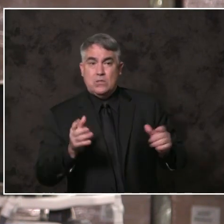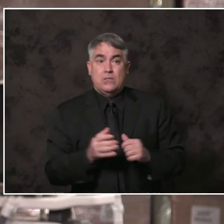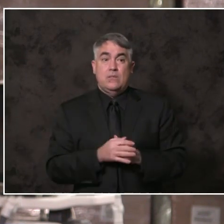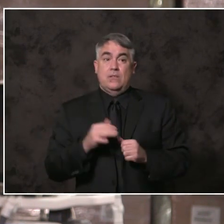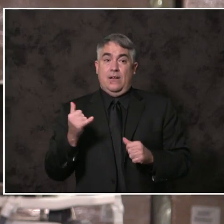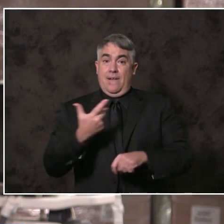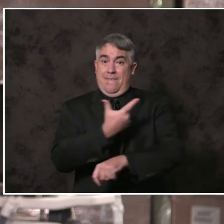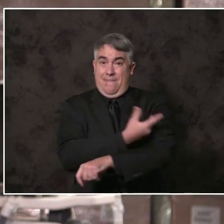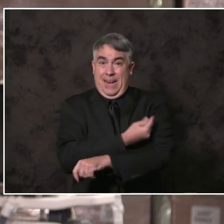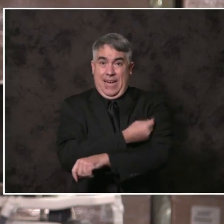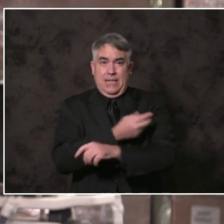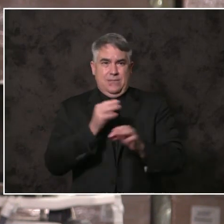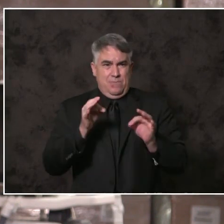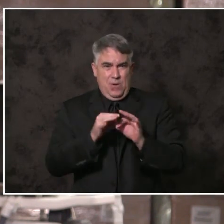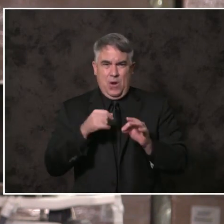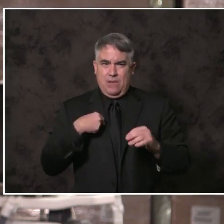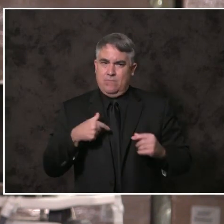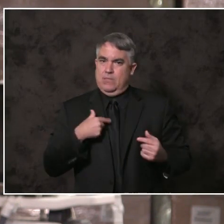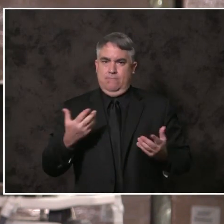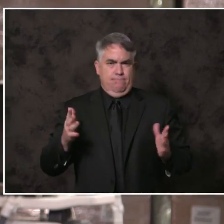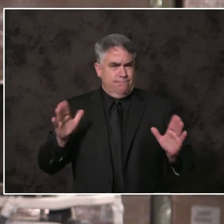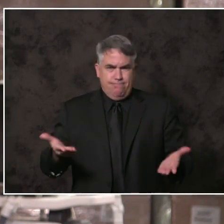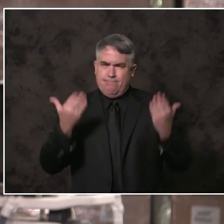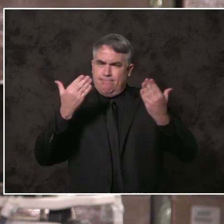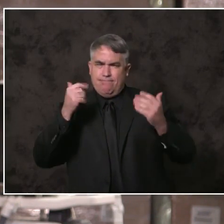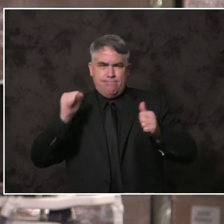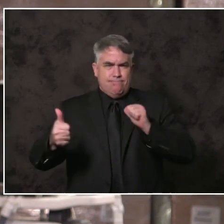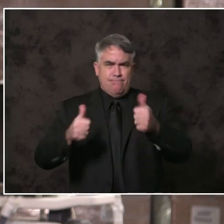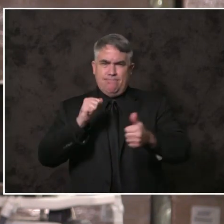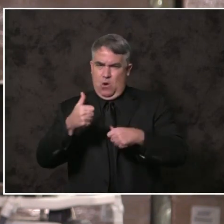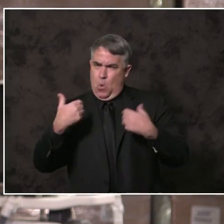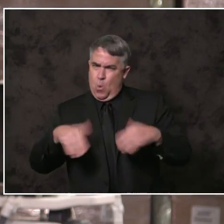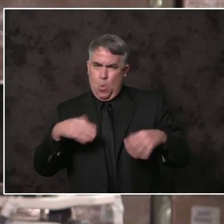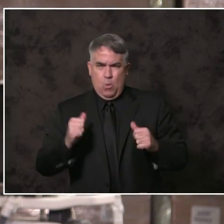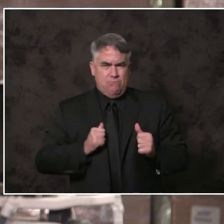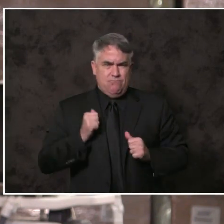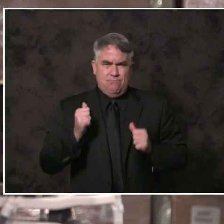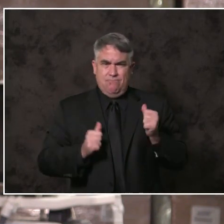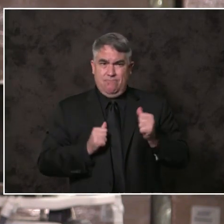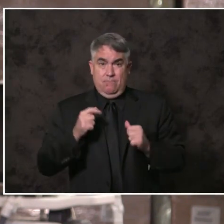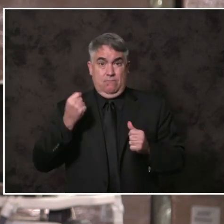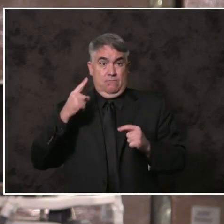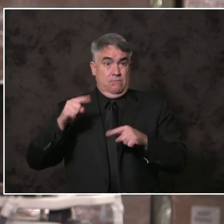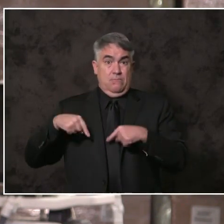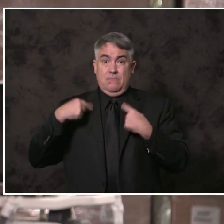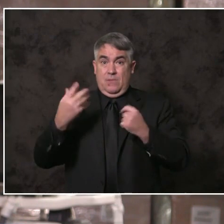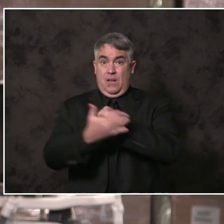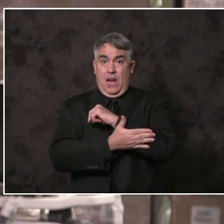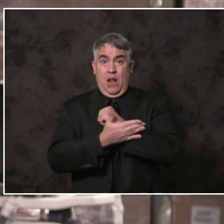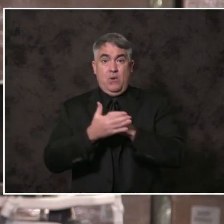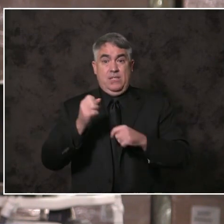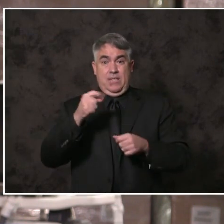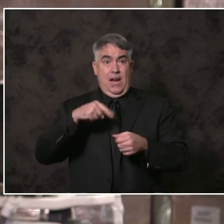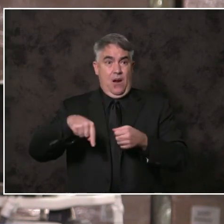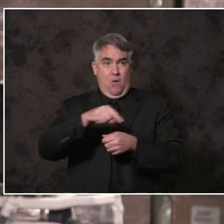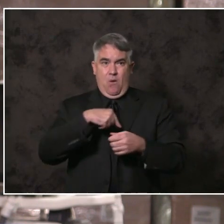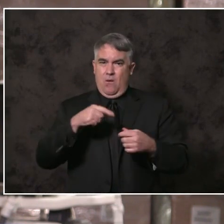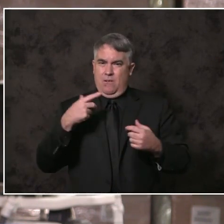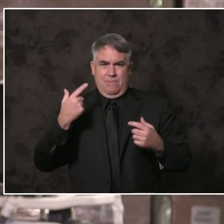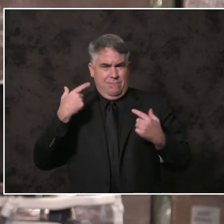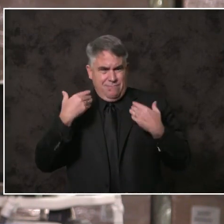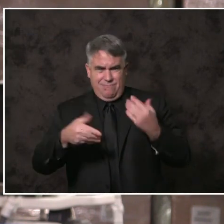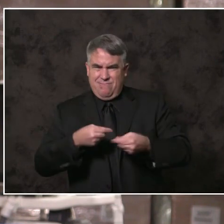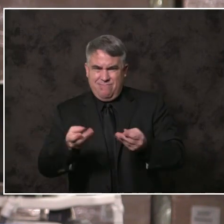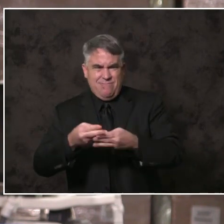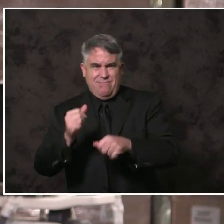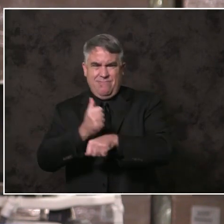we are rising to meet the task at hand. All of your county government is focused on distributing and administering the vaccine. Because the